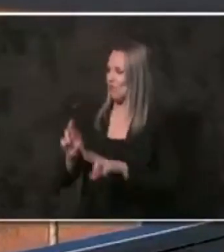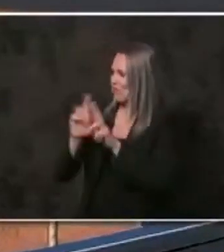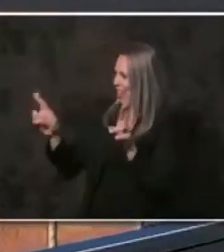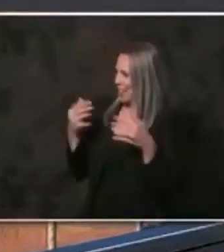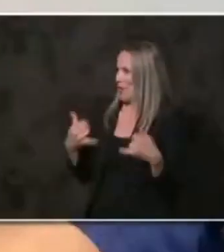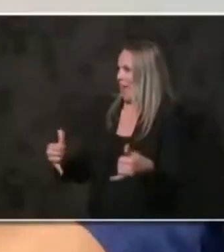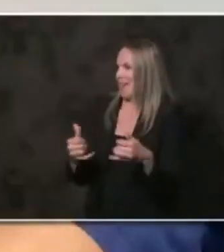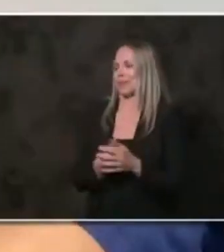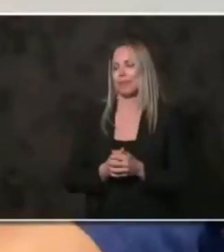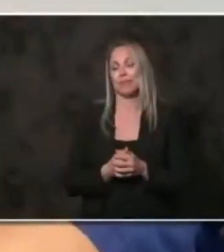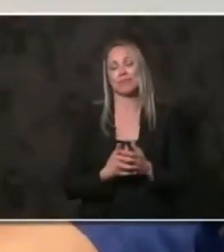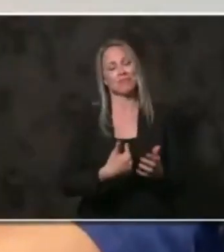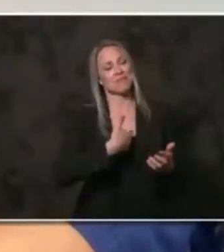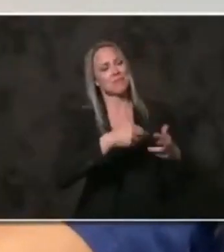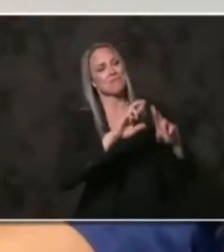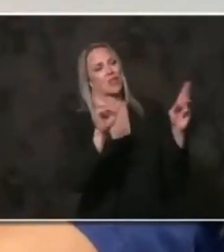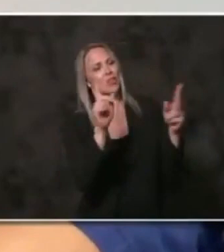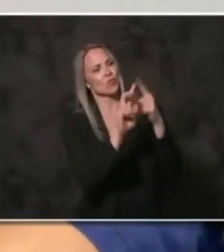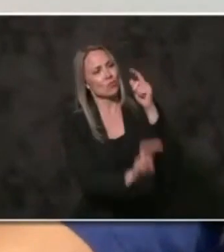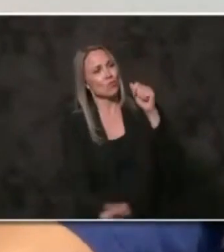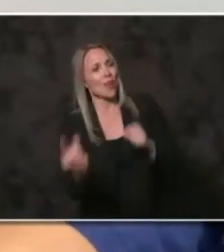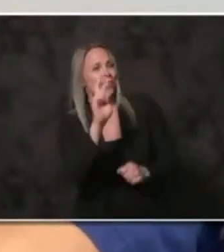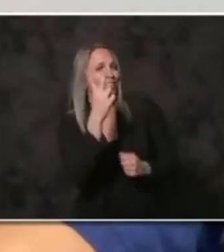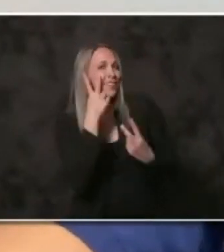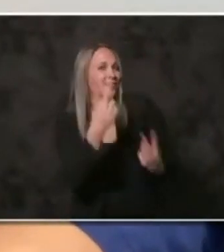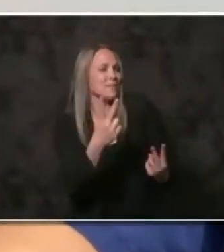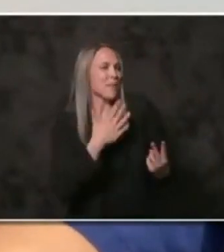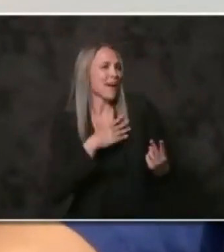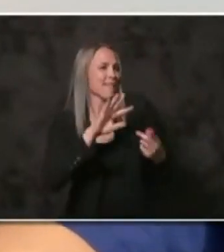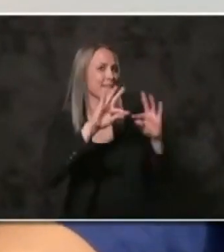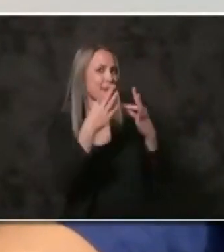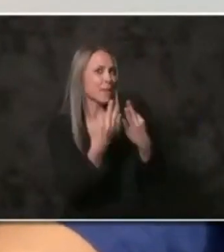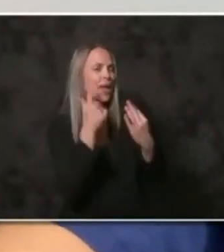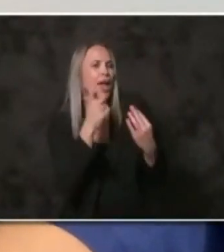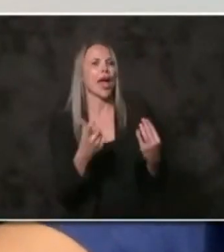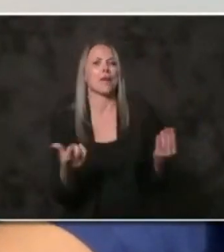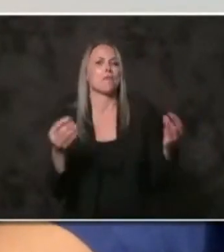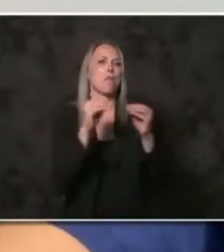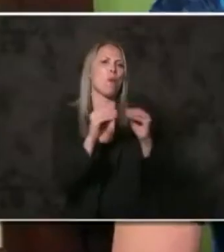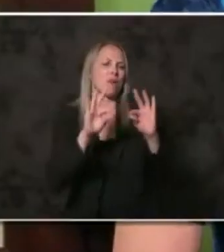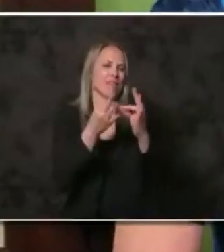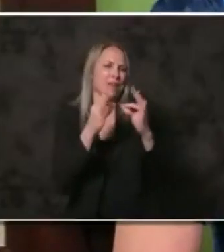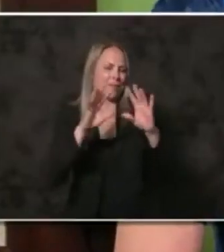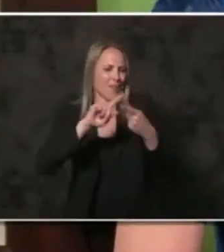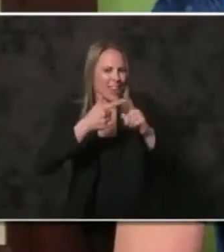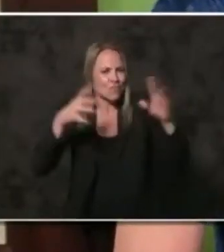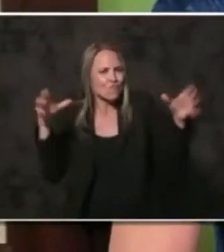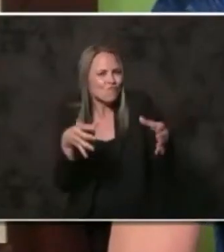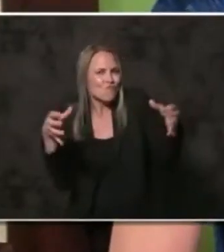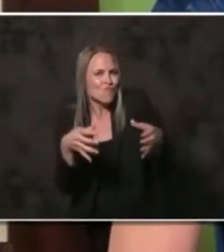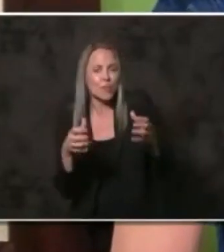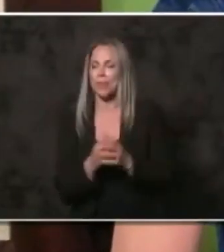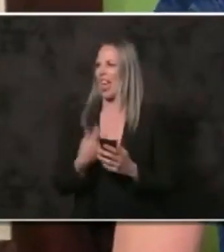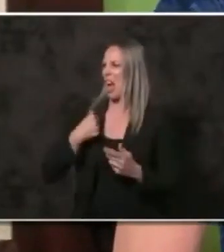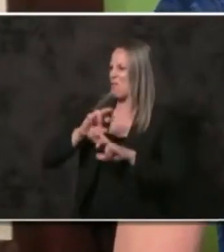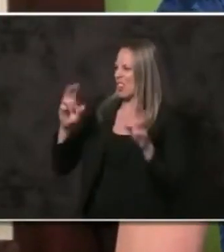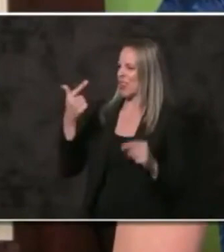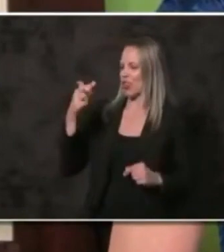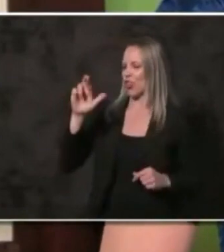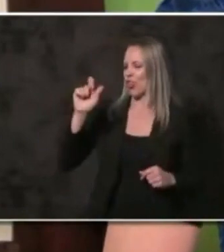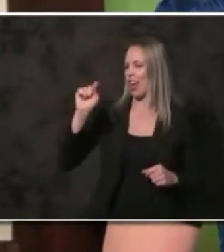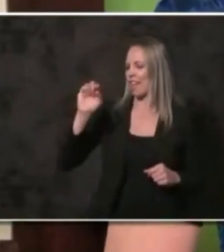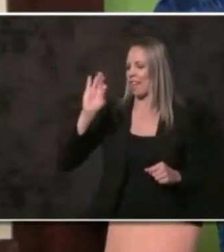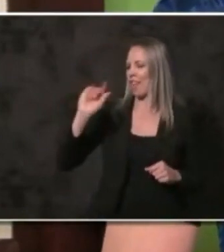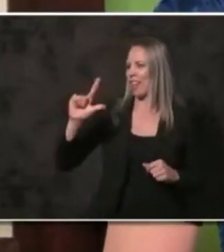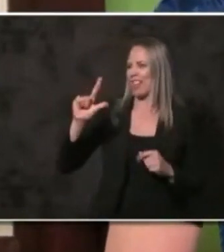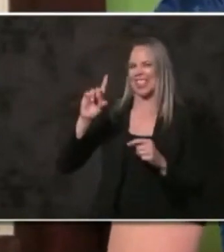play. I am ready to travel to see my family and to spend more in-person time with my friends. And I'm ready to go to a Grateful Dead concert with